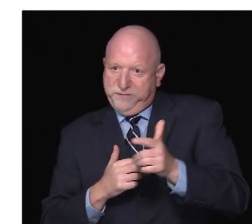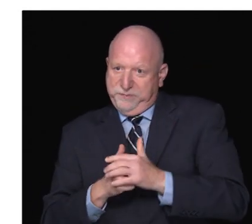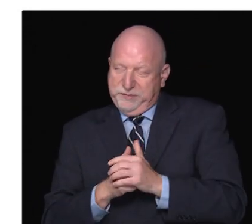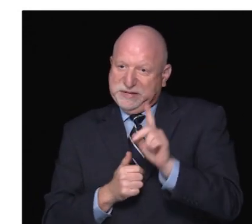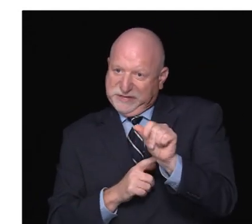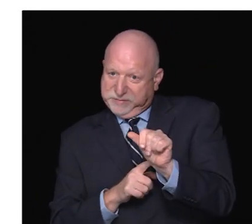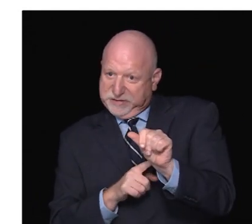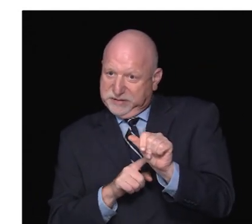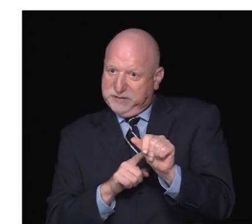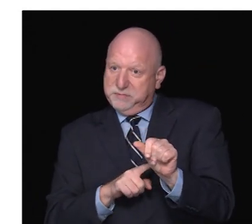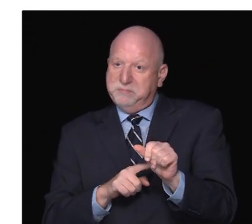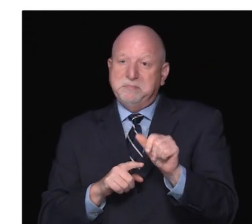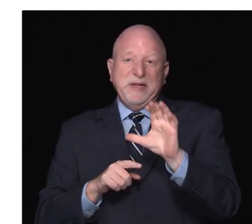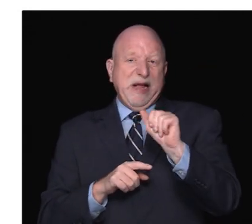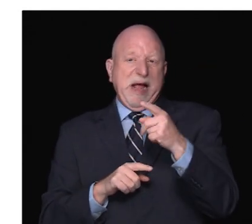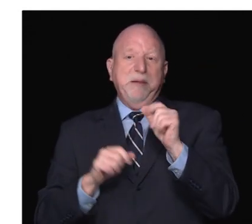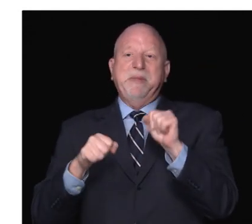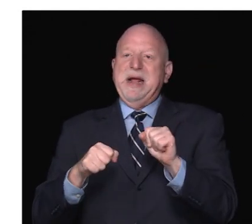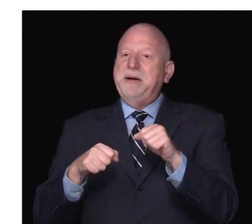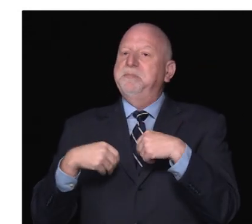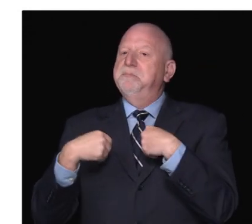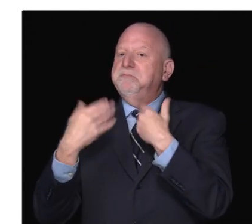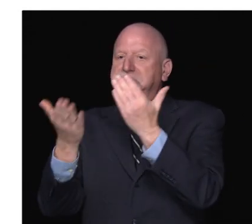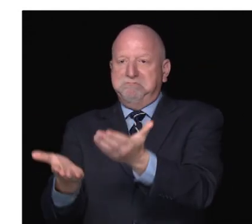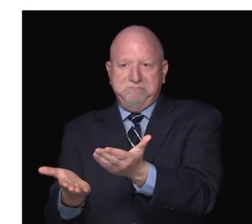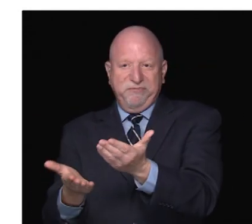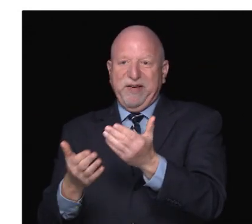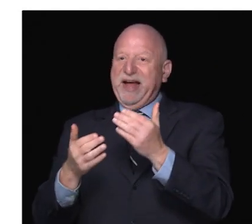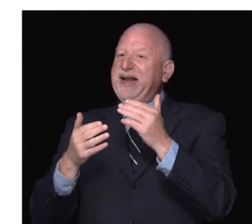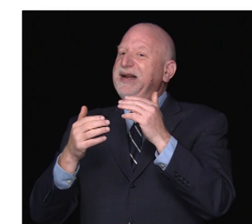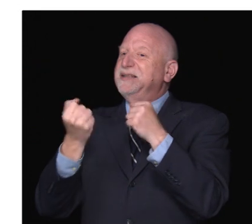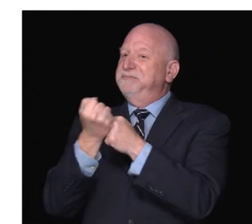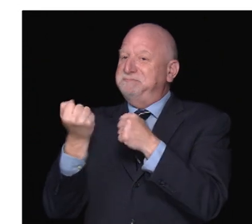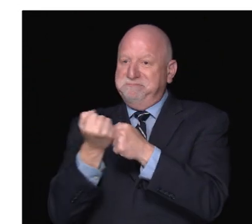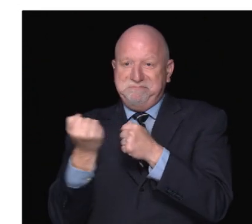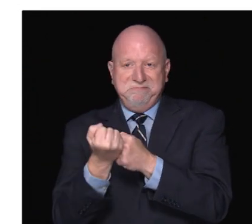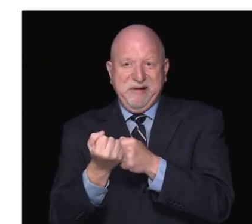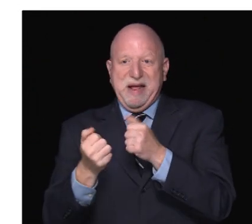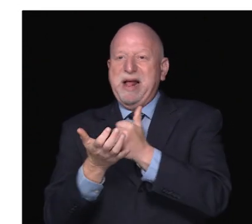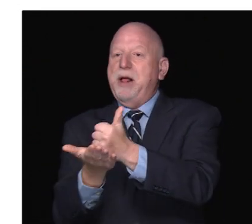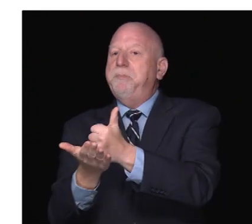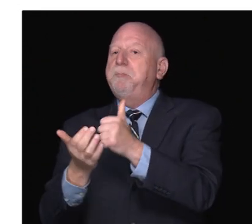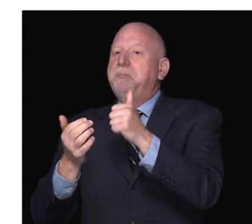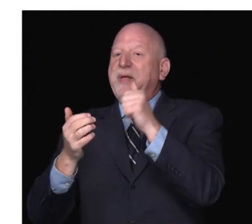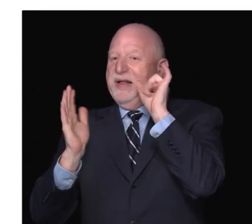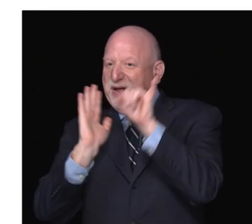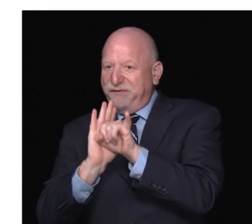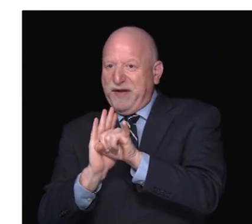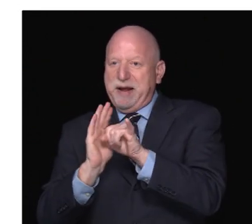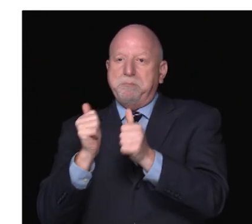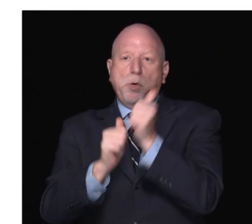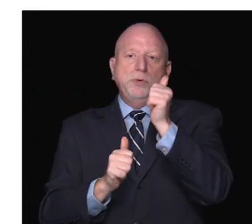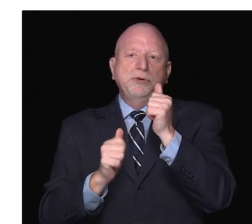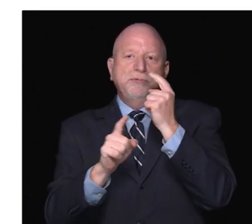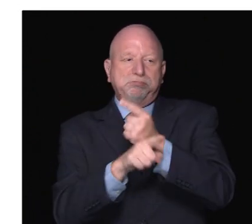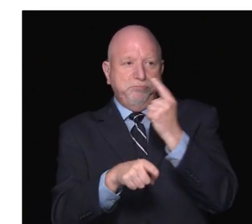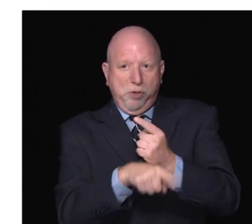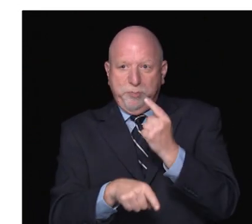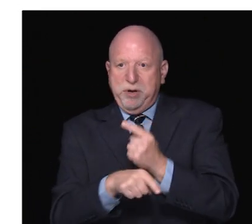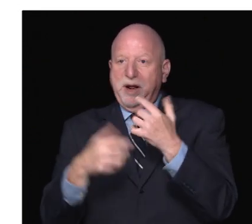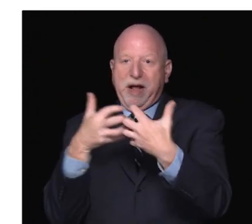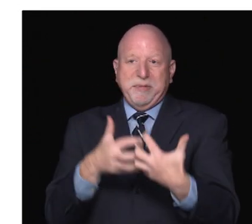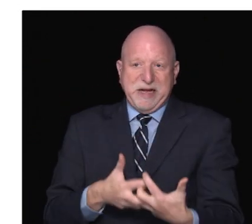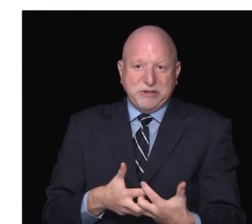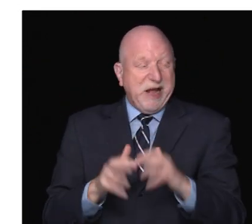to individuals with newly acquired limitations or conditions, CAP can assist in identifying the most appropriate